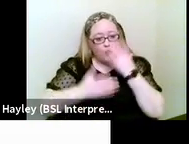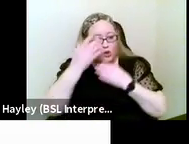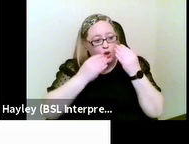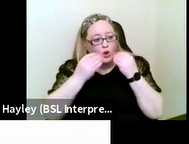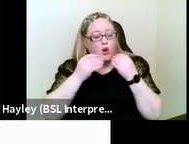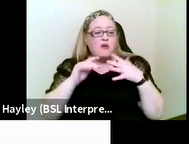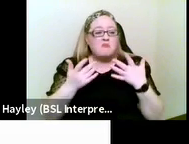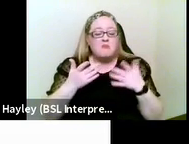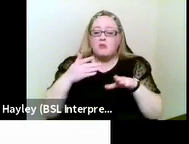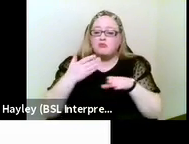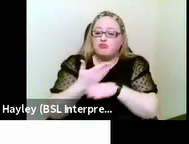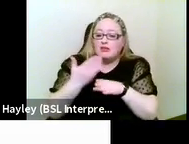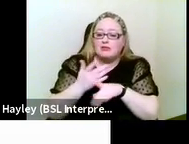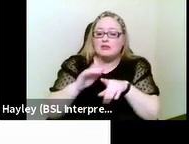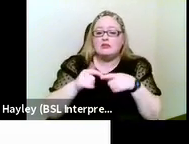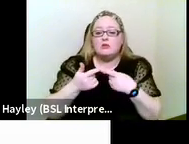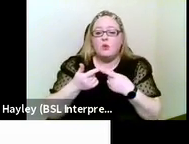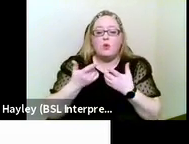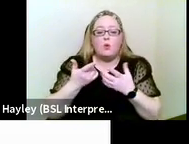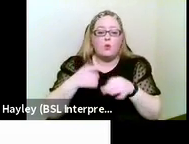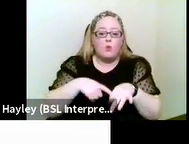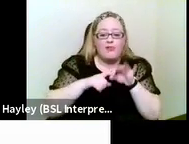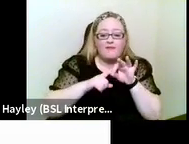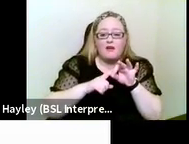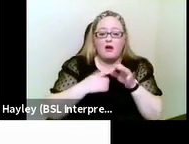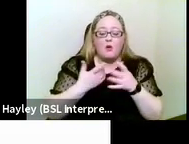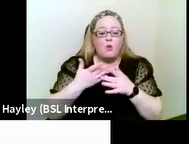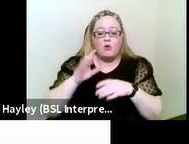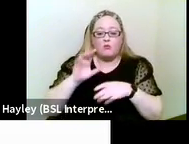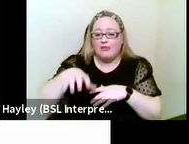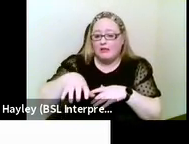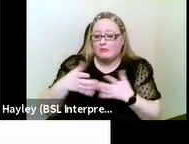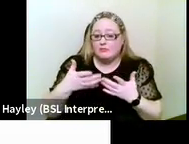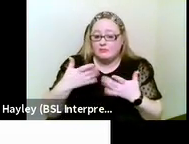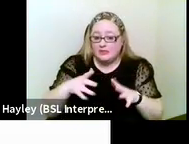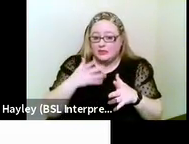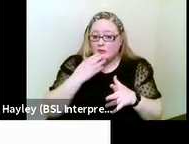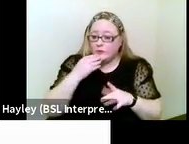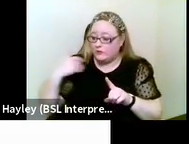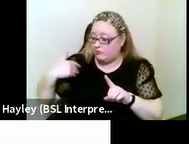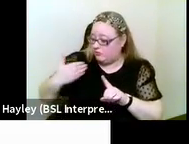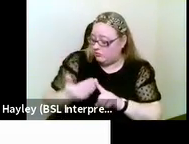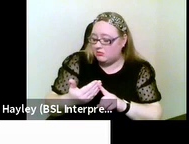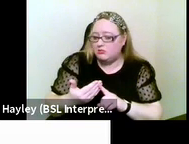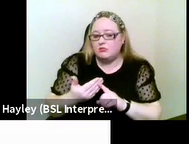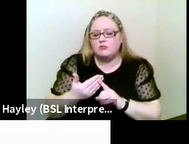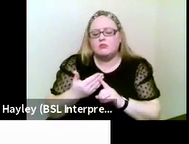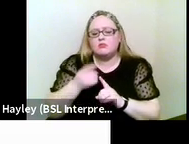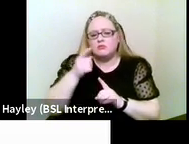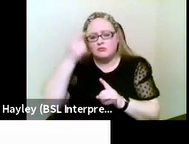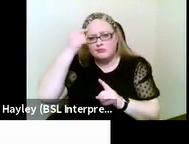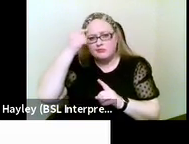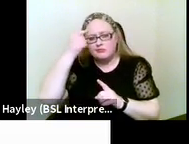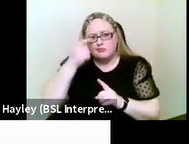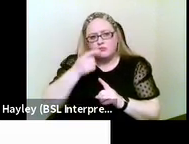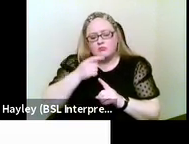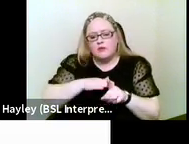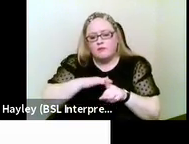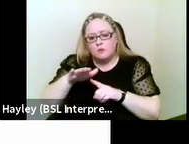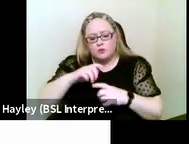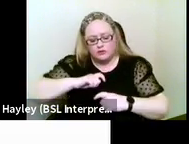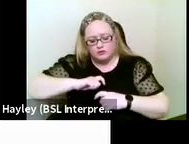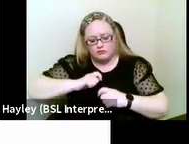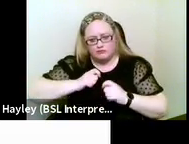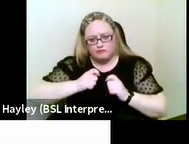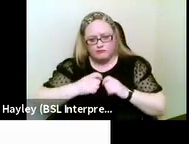placement or qualified that you use so far. And in what ways might you need to adapt them when you're working with